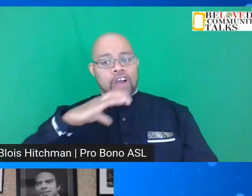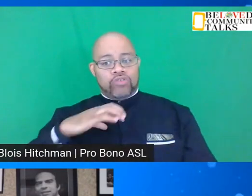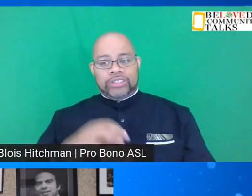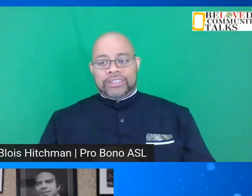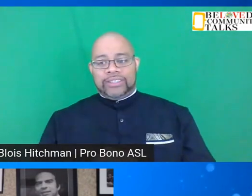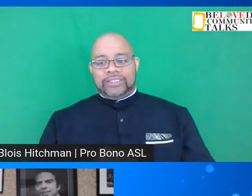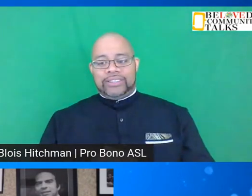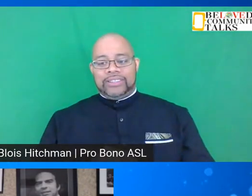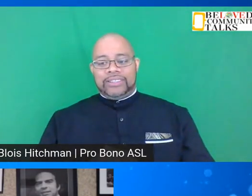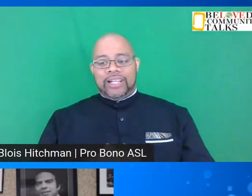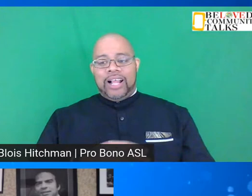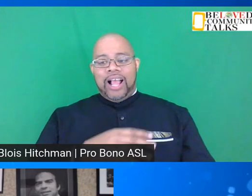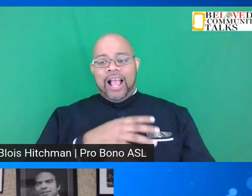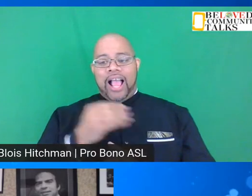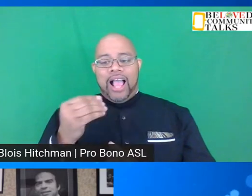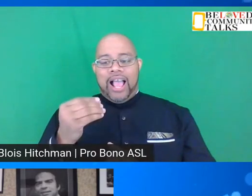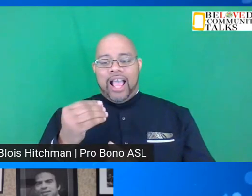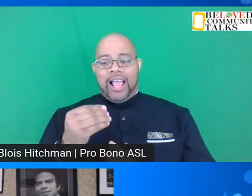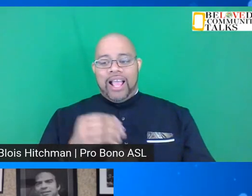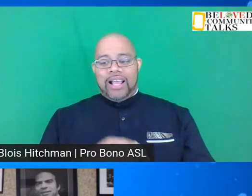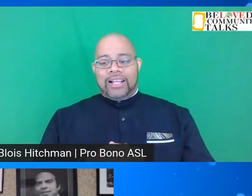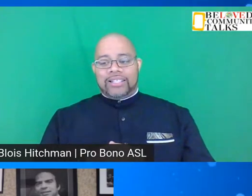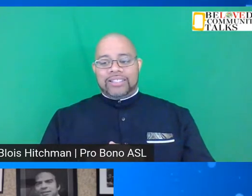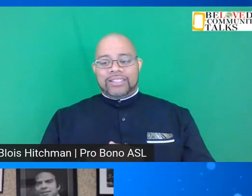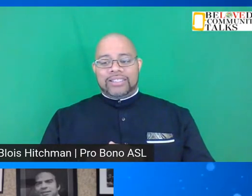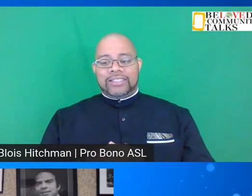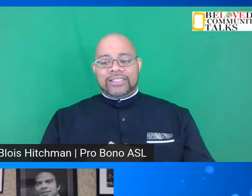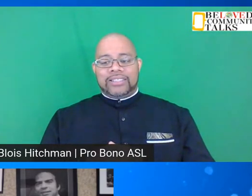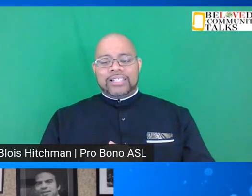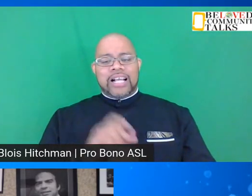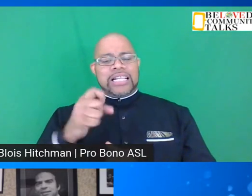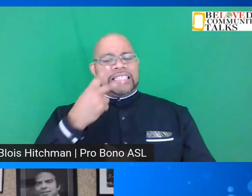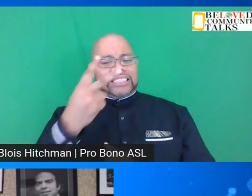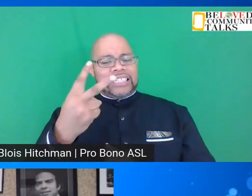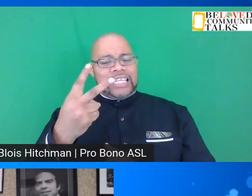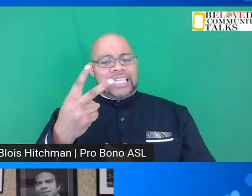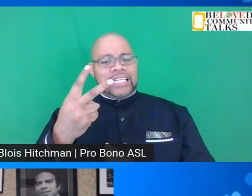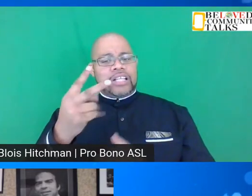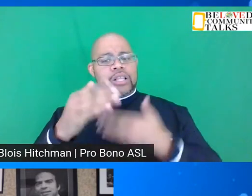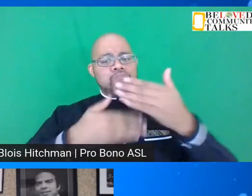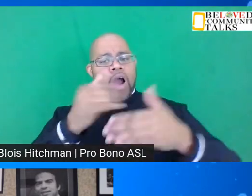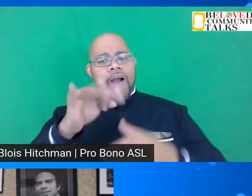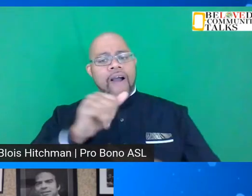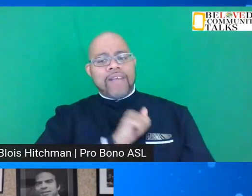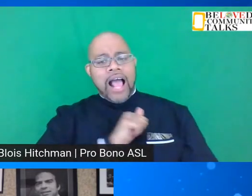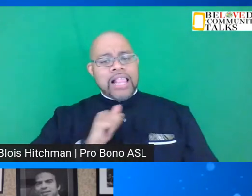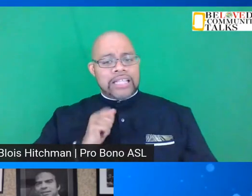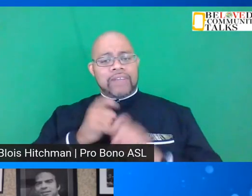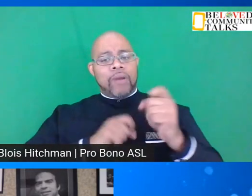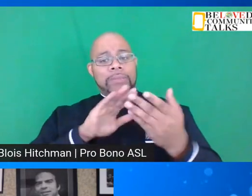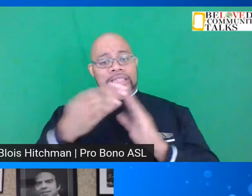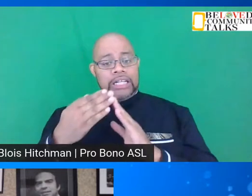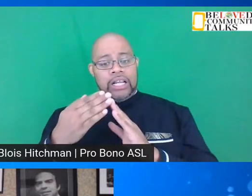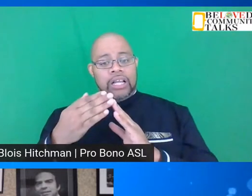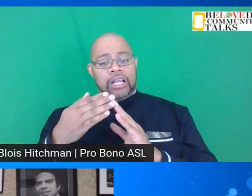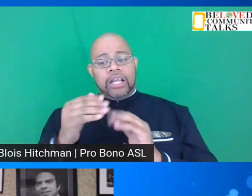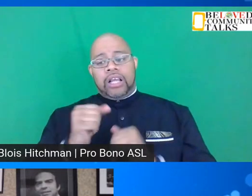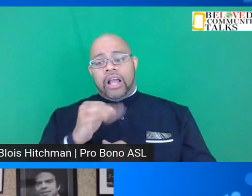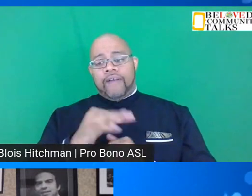and I think I think we need to see the progress of Atlanta from a city of